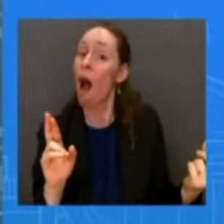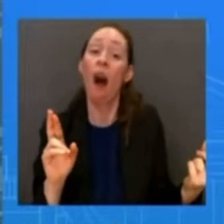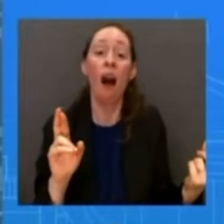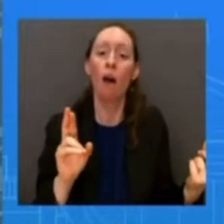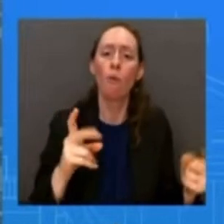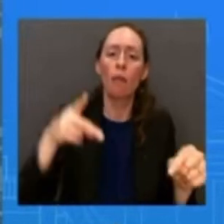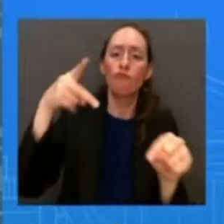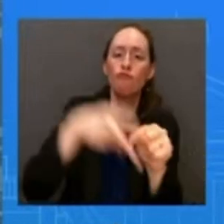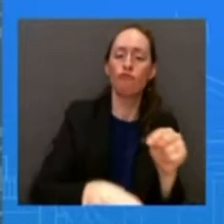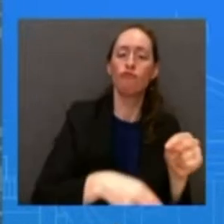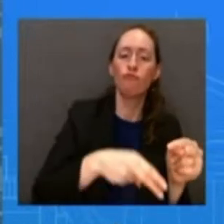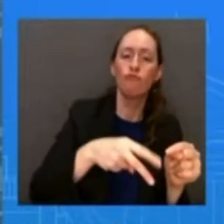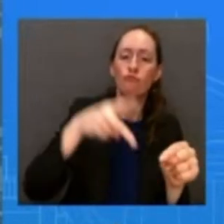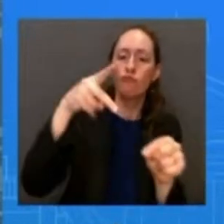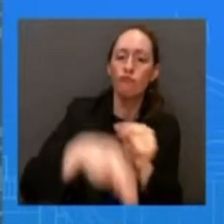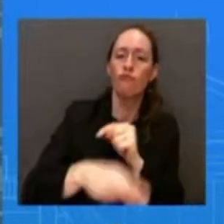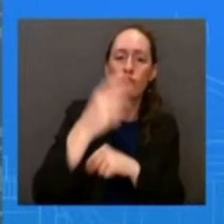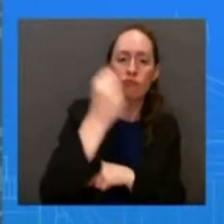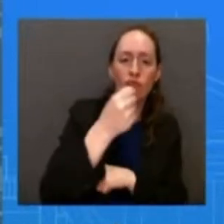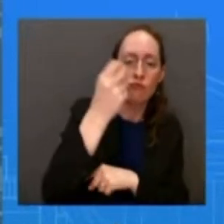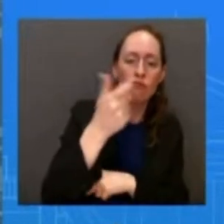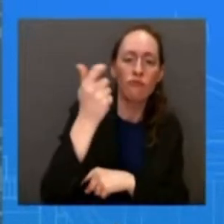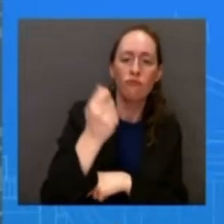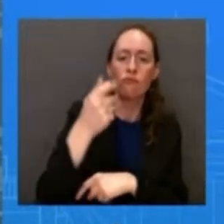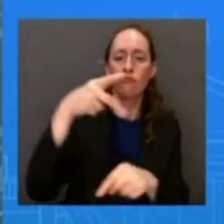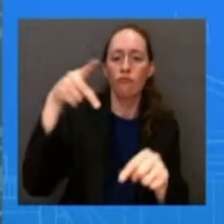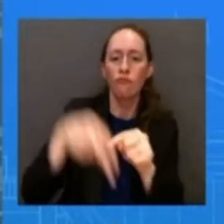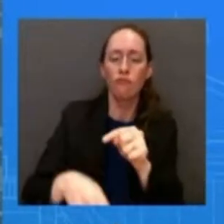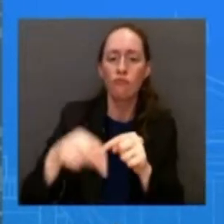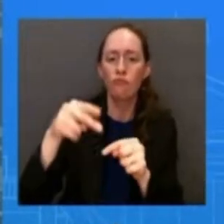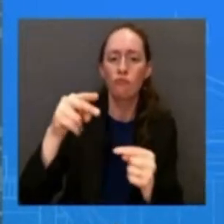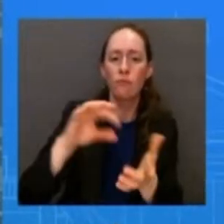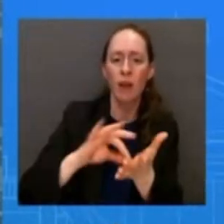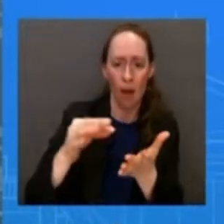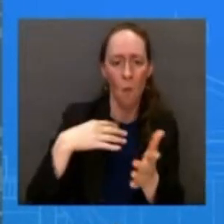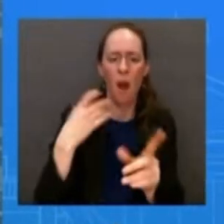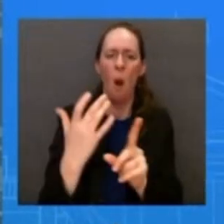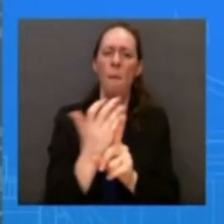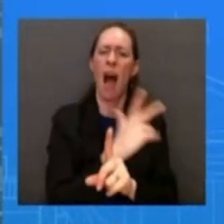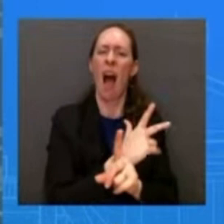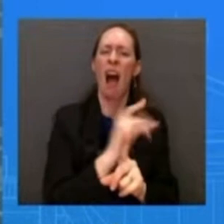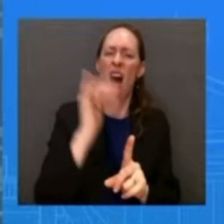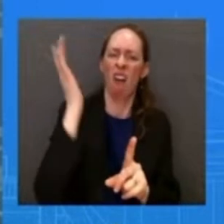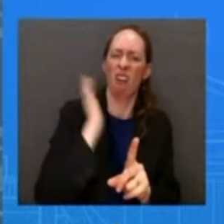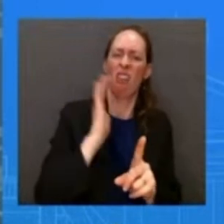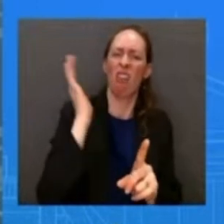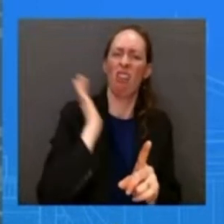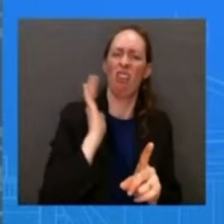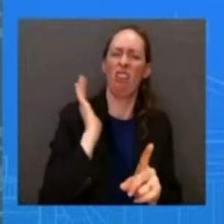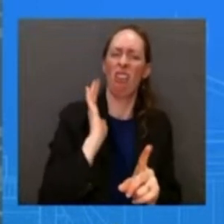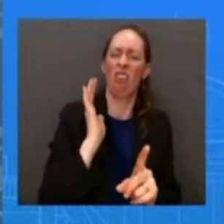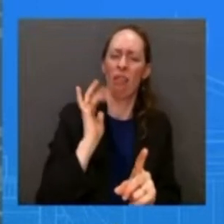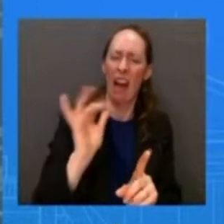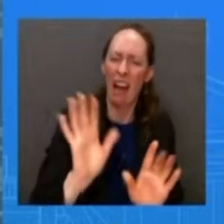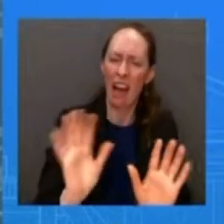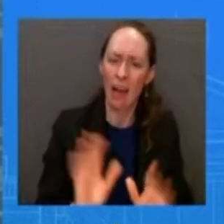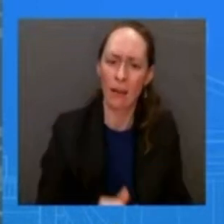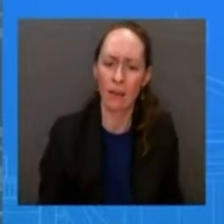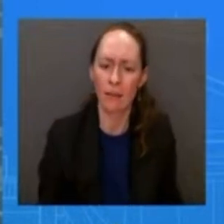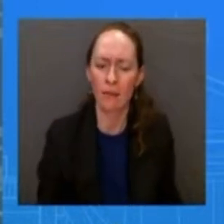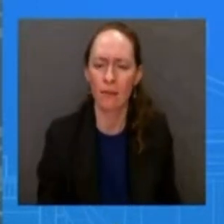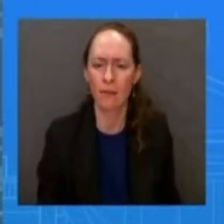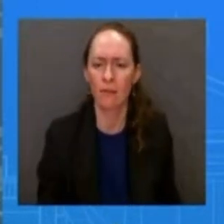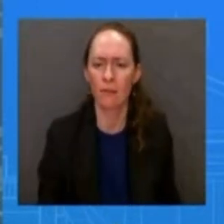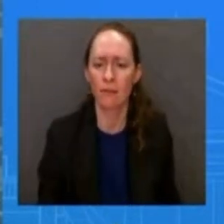take us back and not actually deal with issues that matter to the american people can you imagine can you imagine if you're an